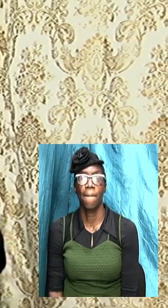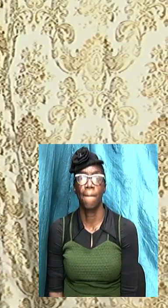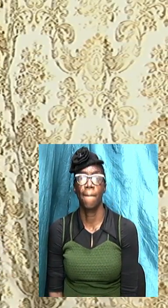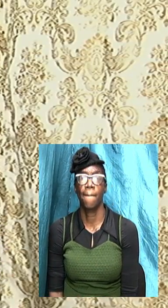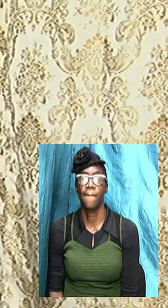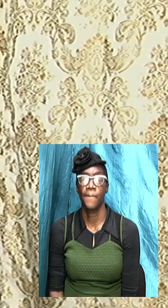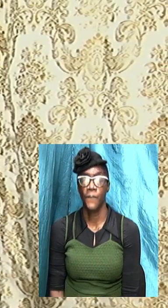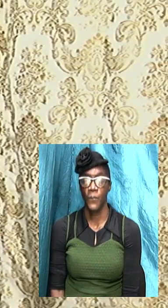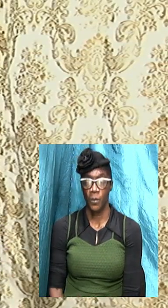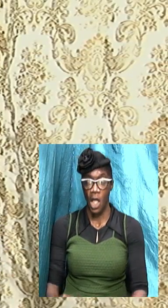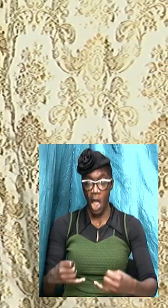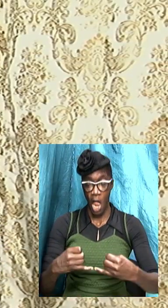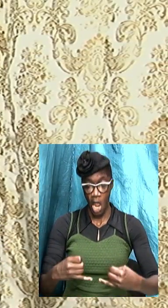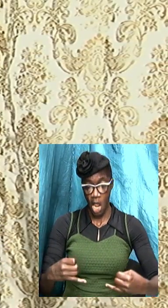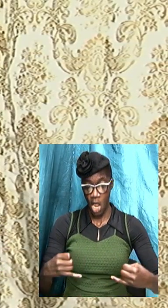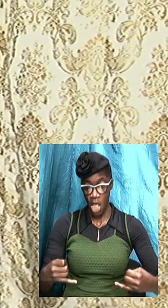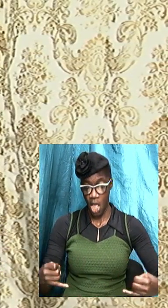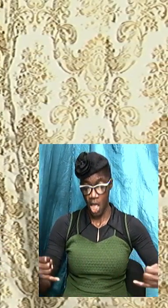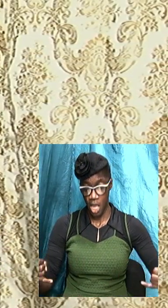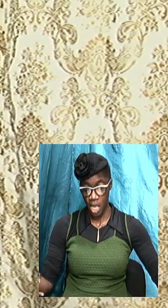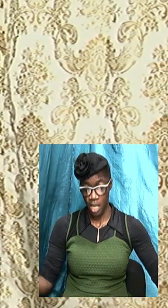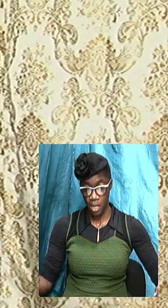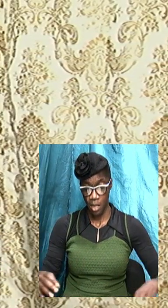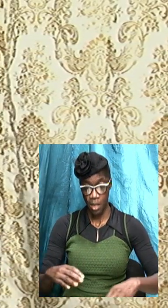line up on line